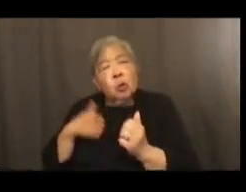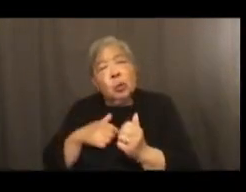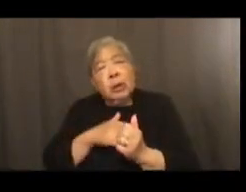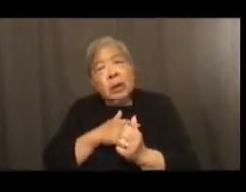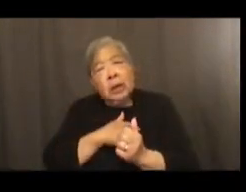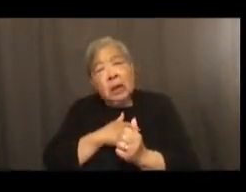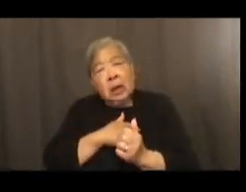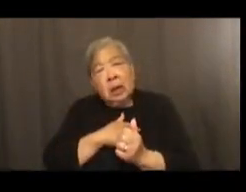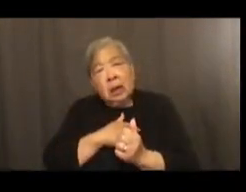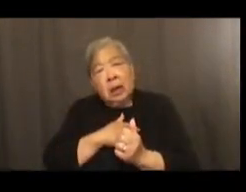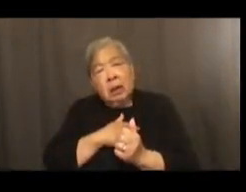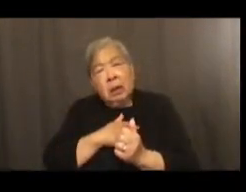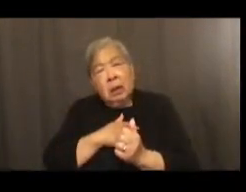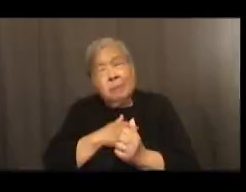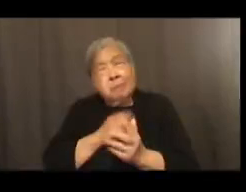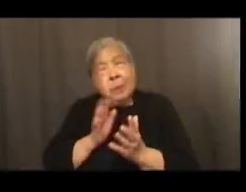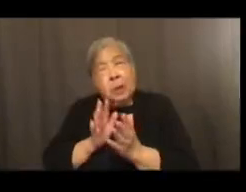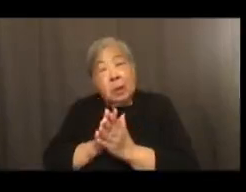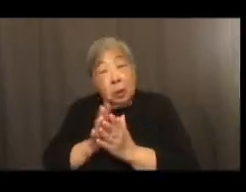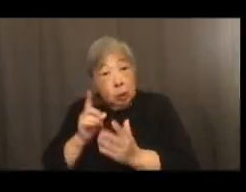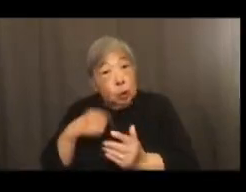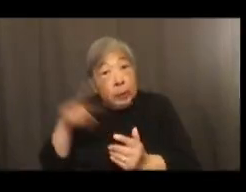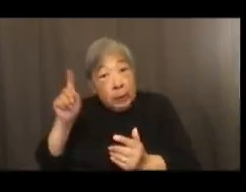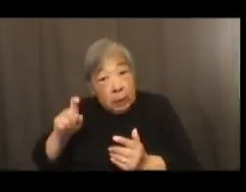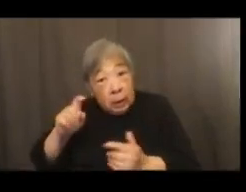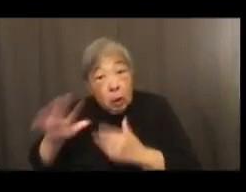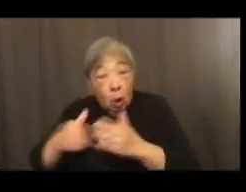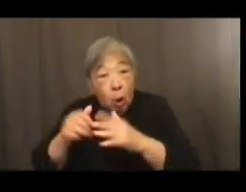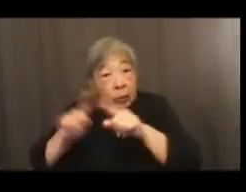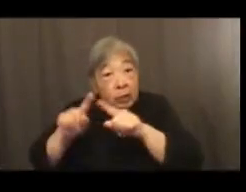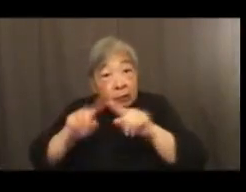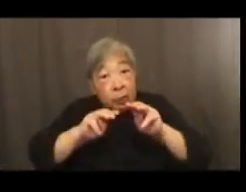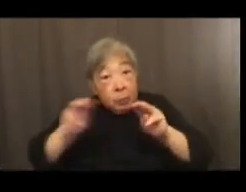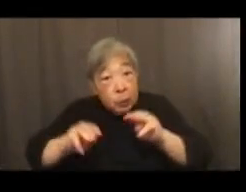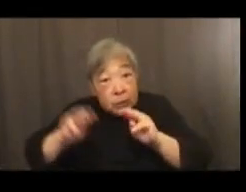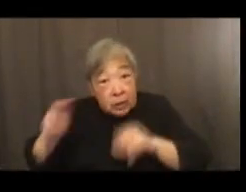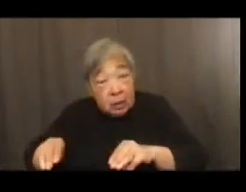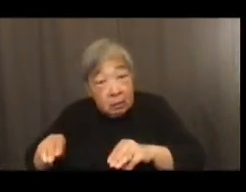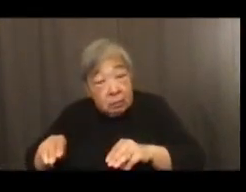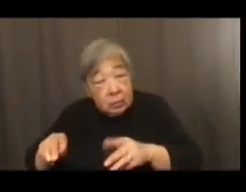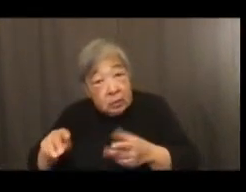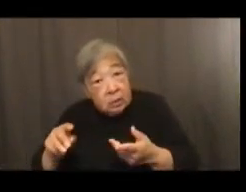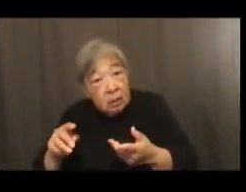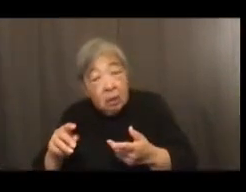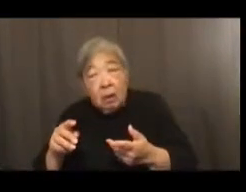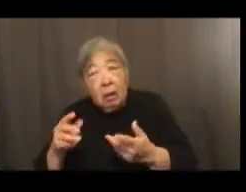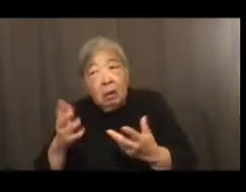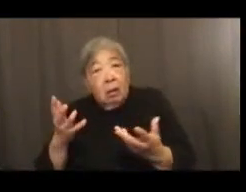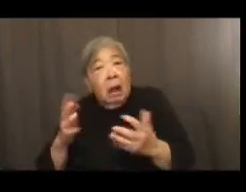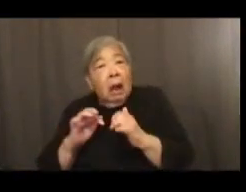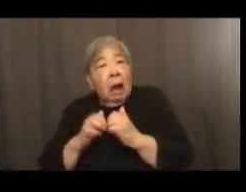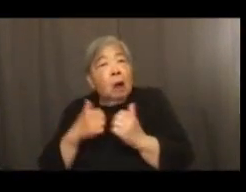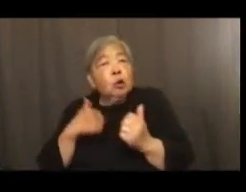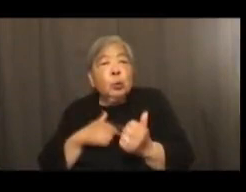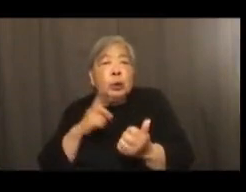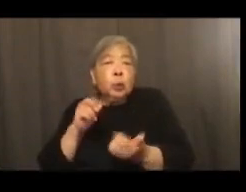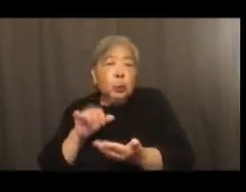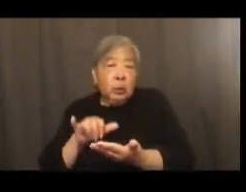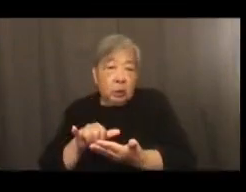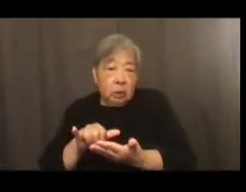you know, do we do we need all these different museums in order to be able to do it? I mean, what how do we do this?